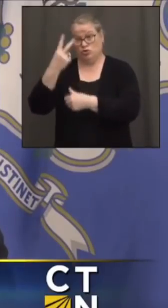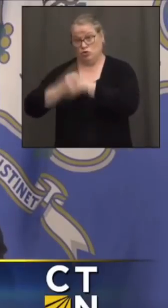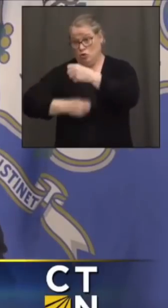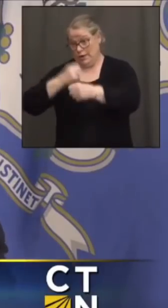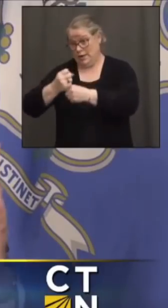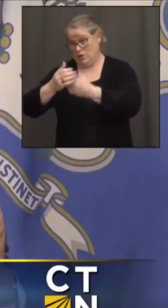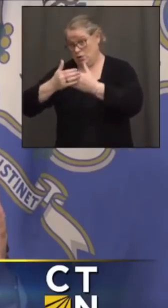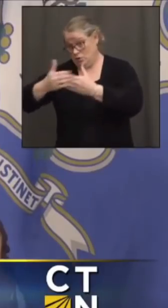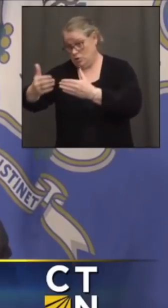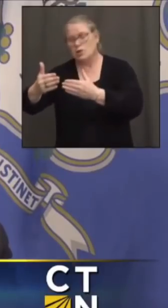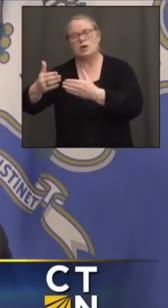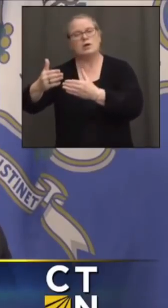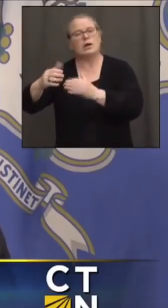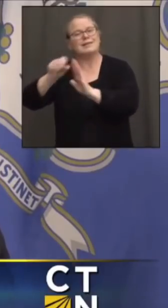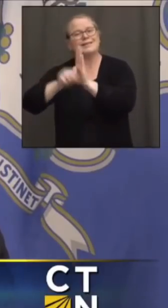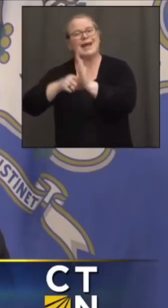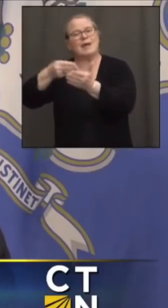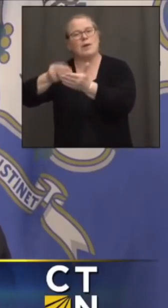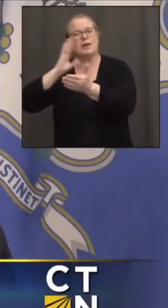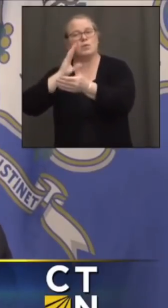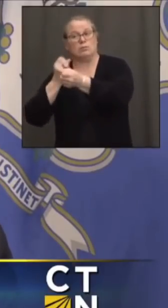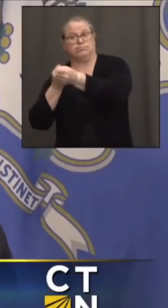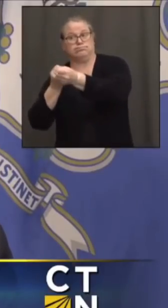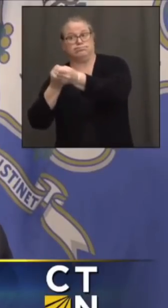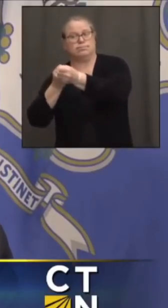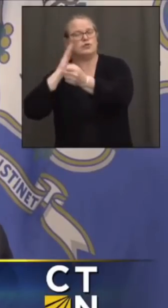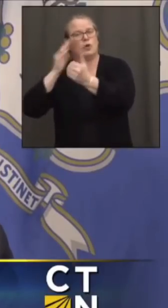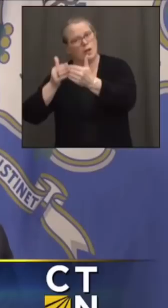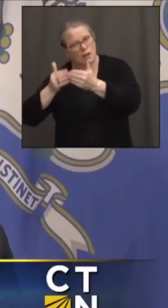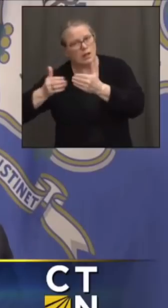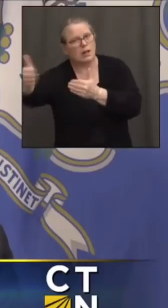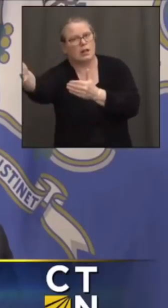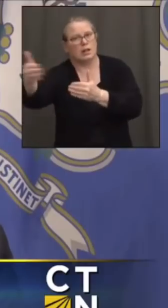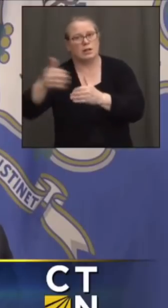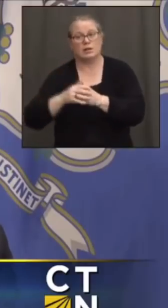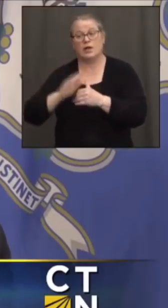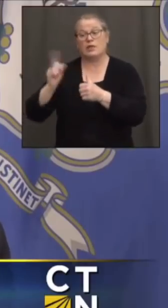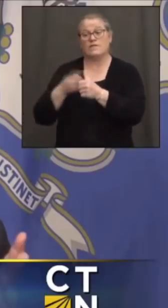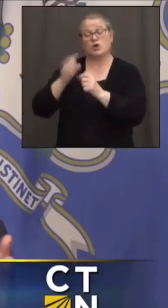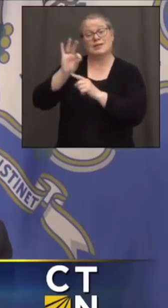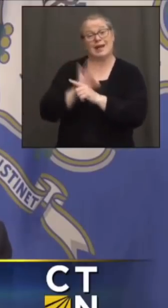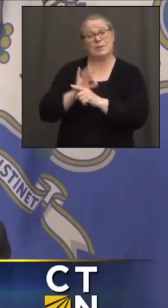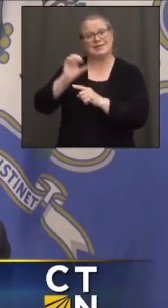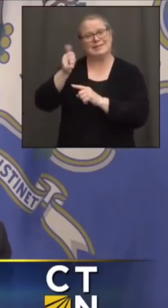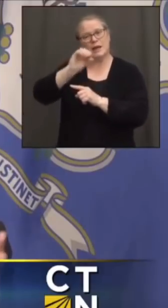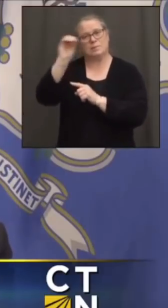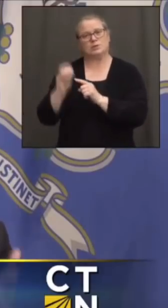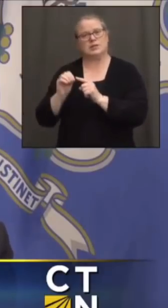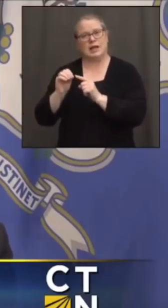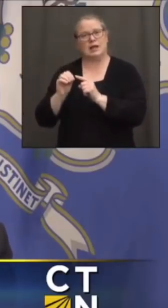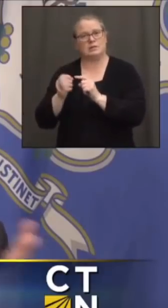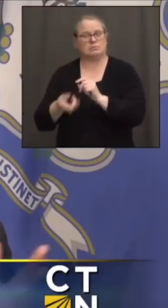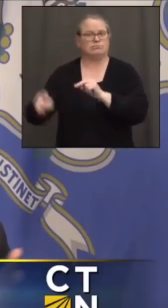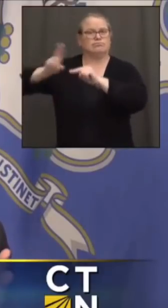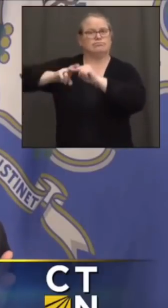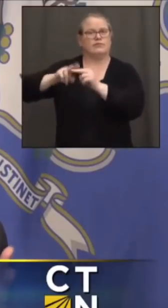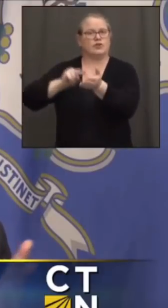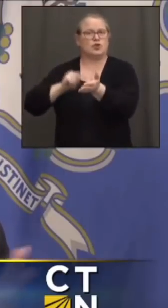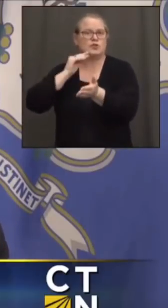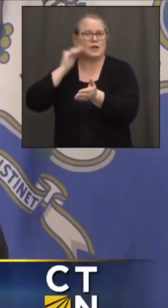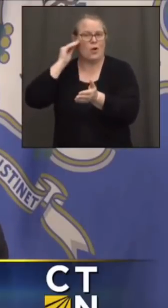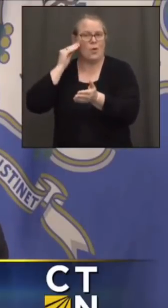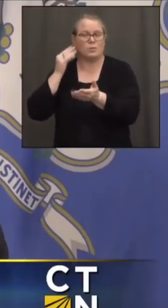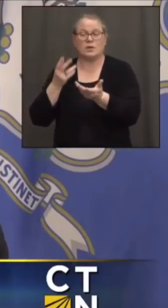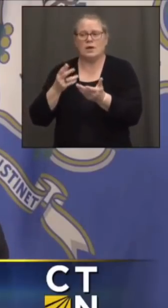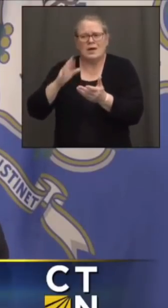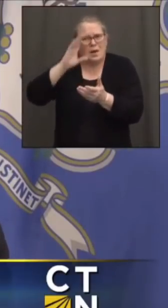a surcharge or an upgrade of 10 percent for nursing homes for the first nine months. But look, you know finance. mean, a lot of these nursing